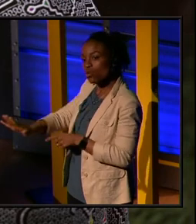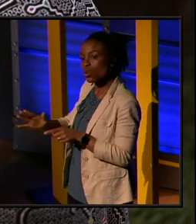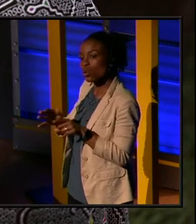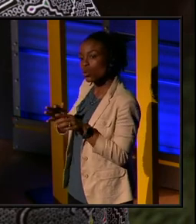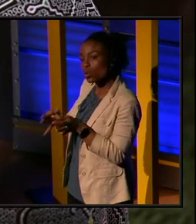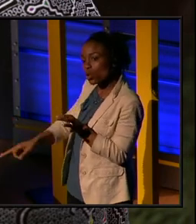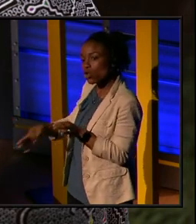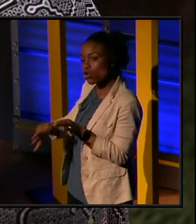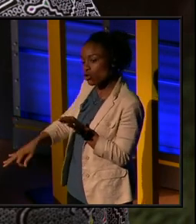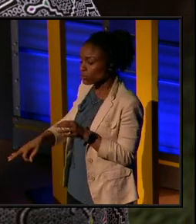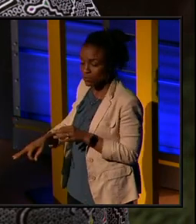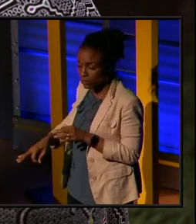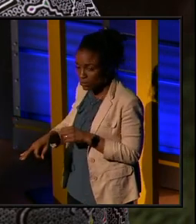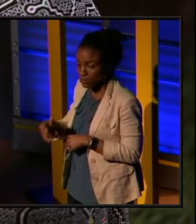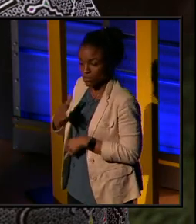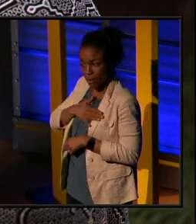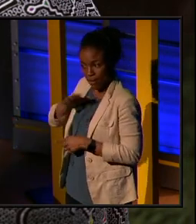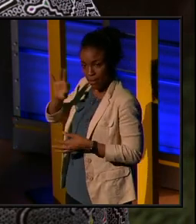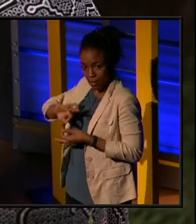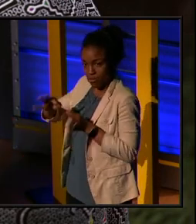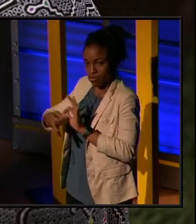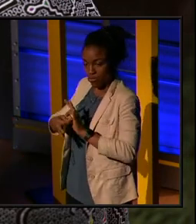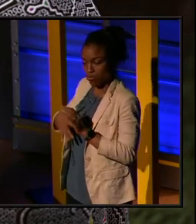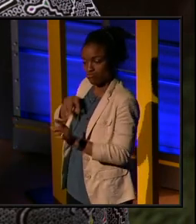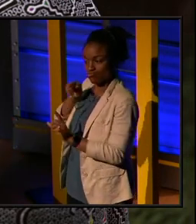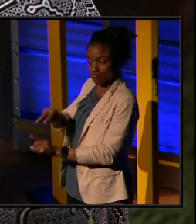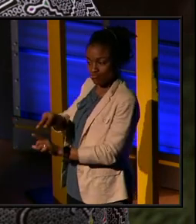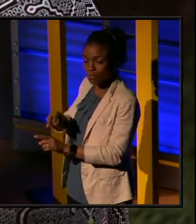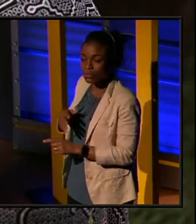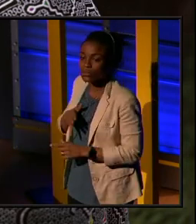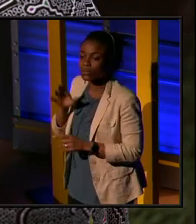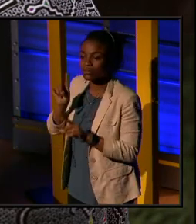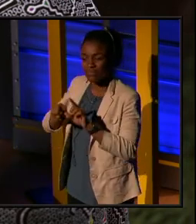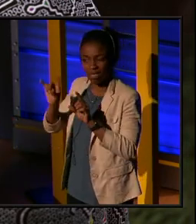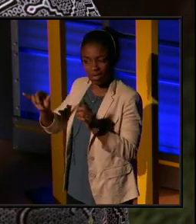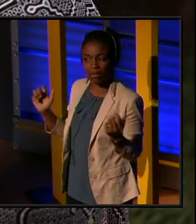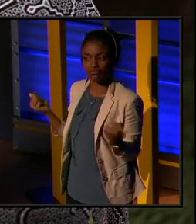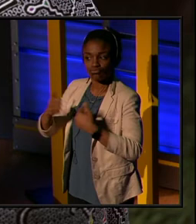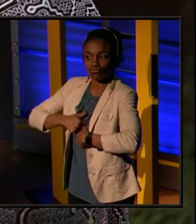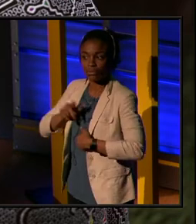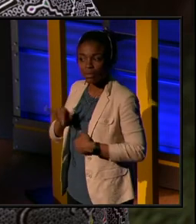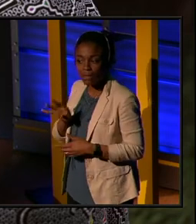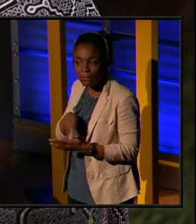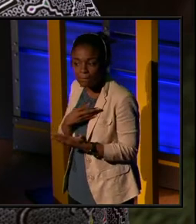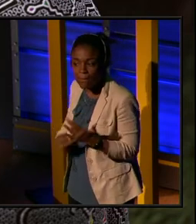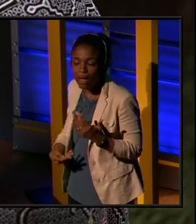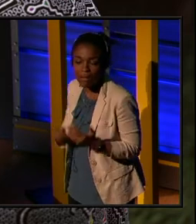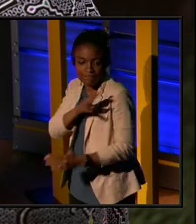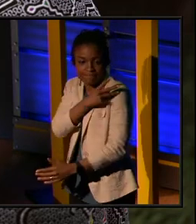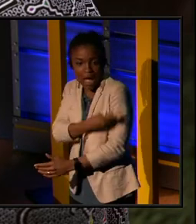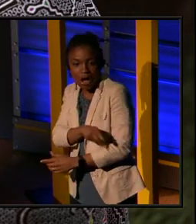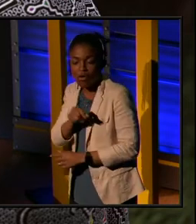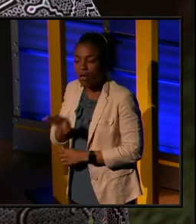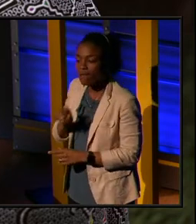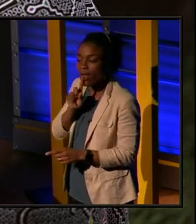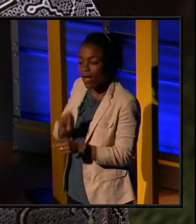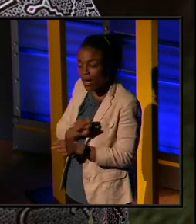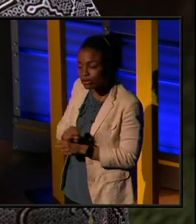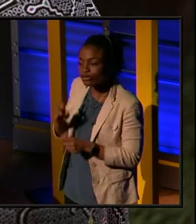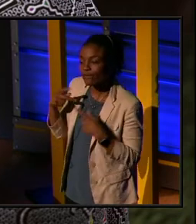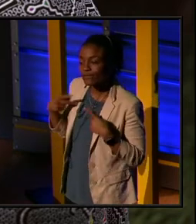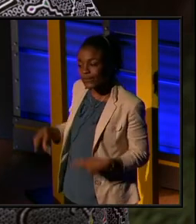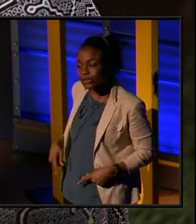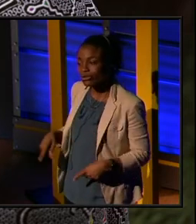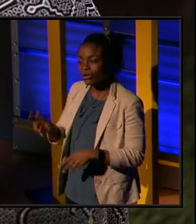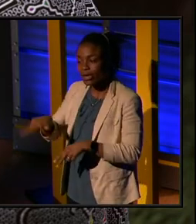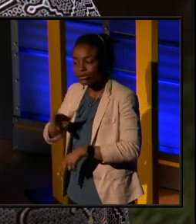or who she is, but as I... But, so it's the patterns of actual, the physical nature we see, the patterns we see